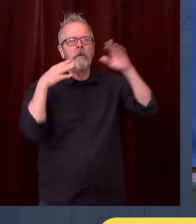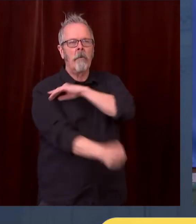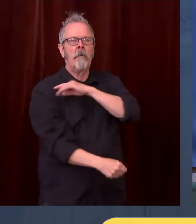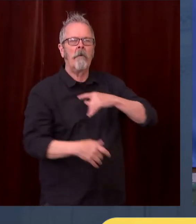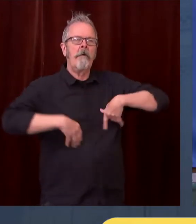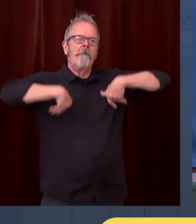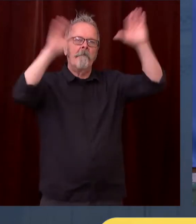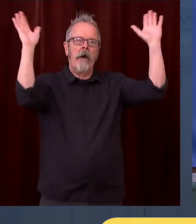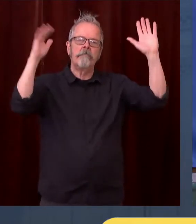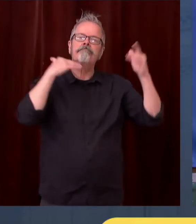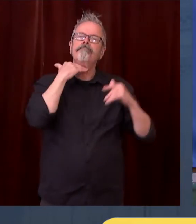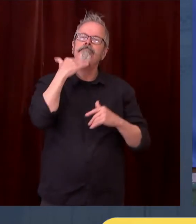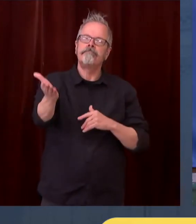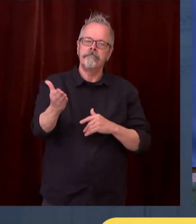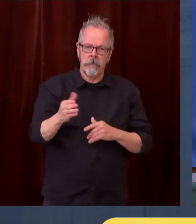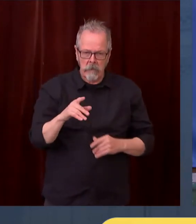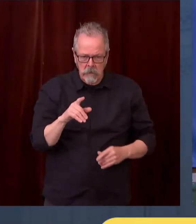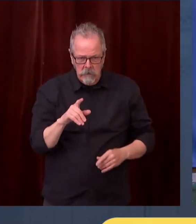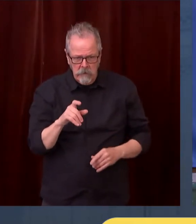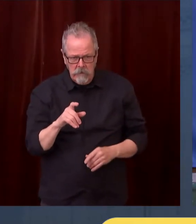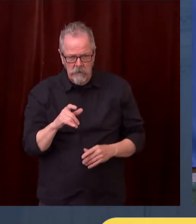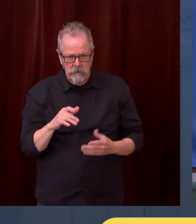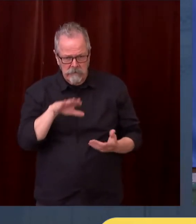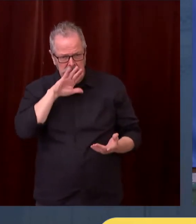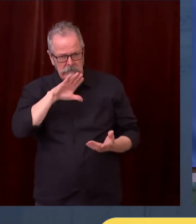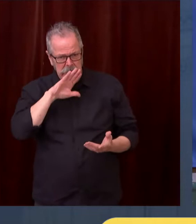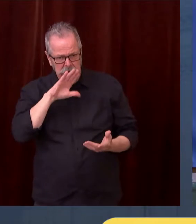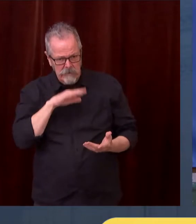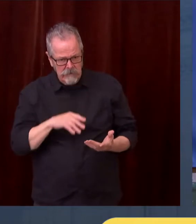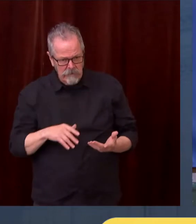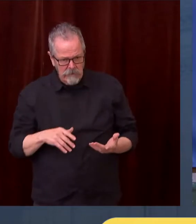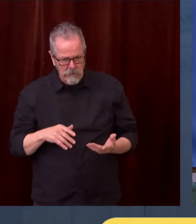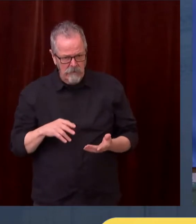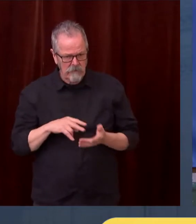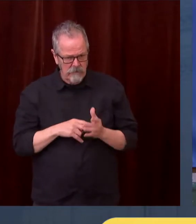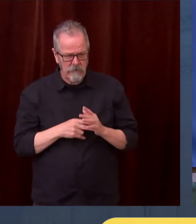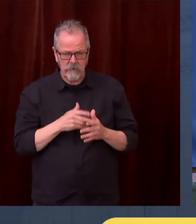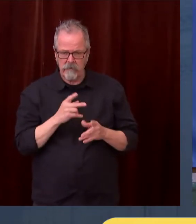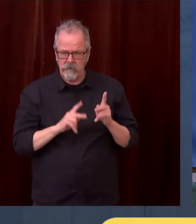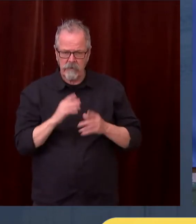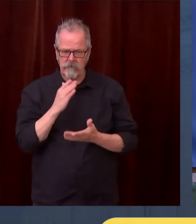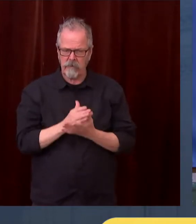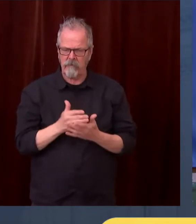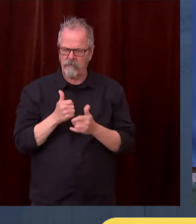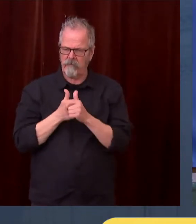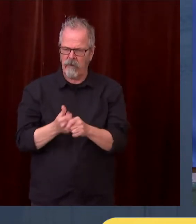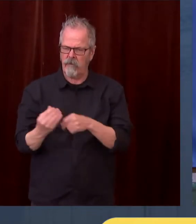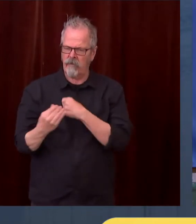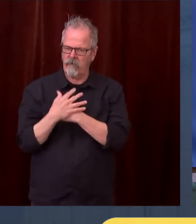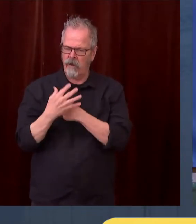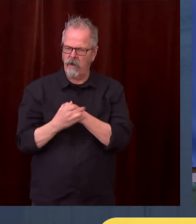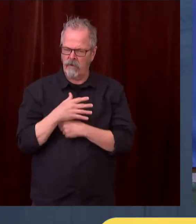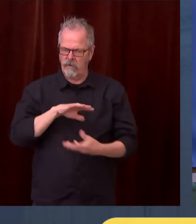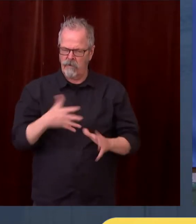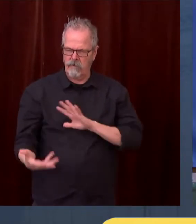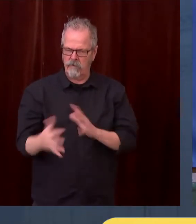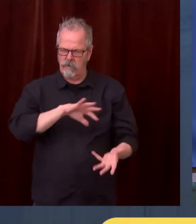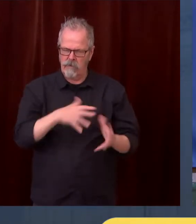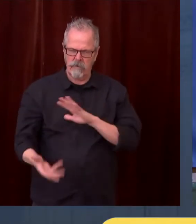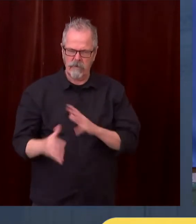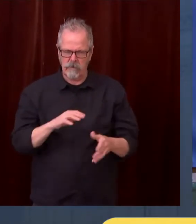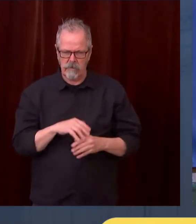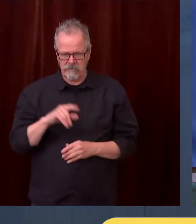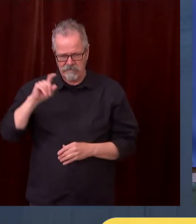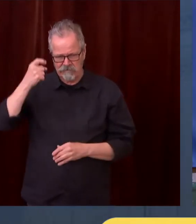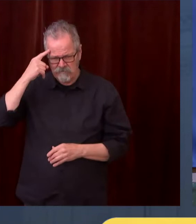there a concern that there's just going to be less compliance because people are just frustrated at this point? I think it's the opposite because people will see if we're going to get back